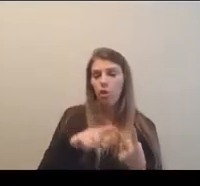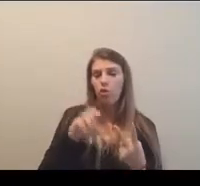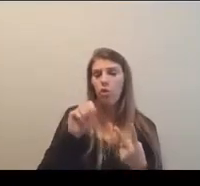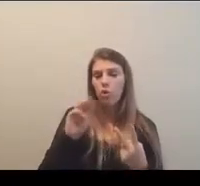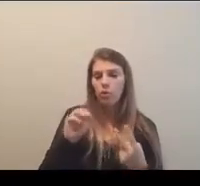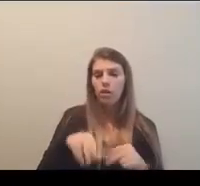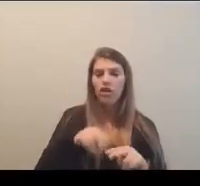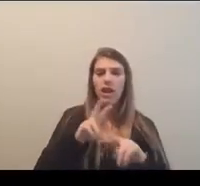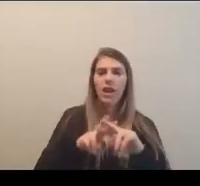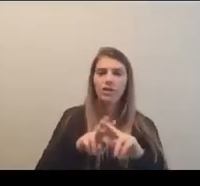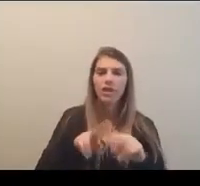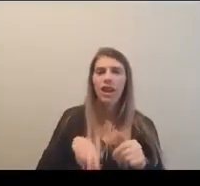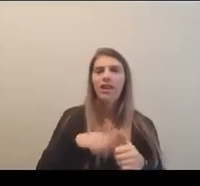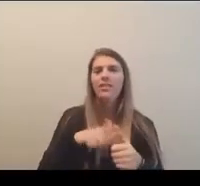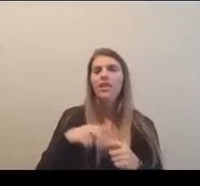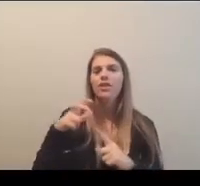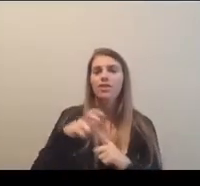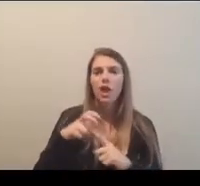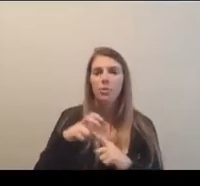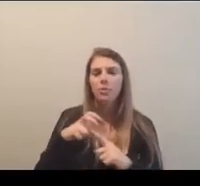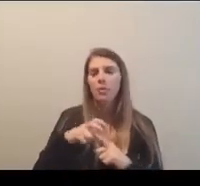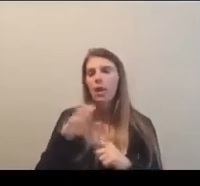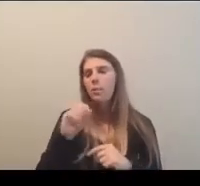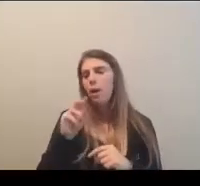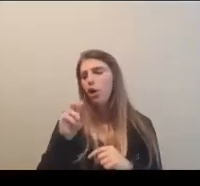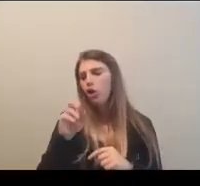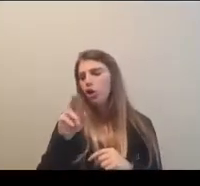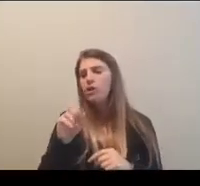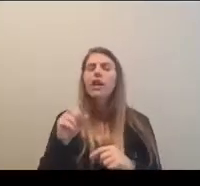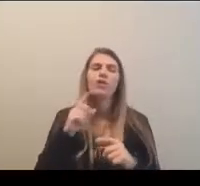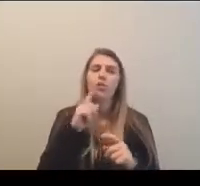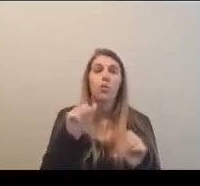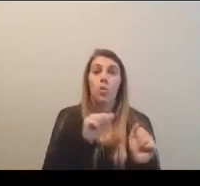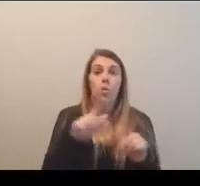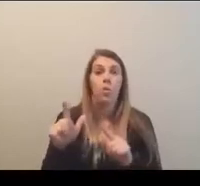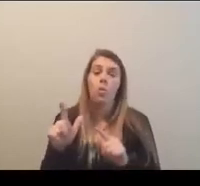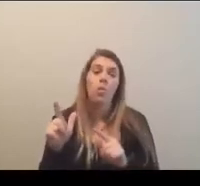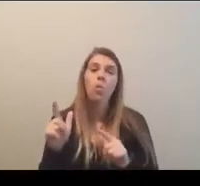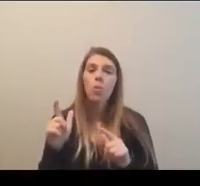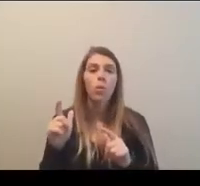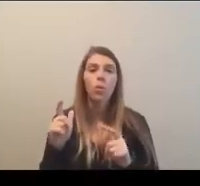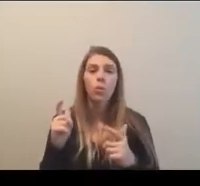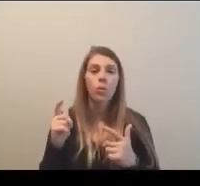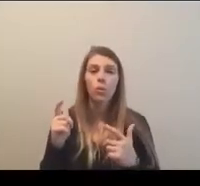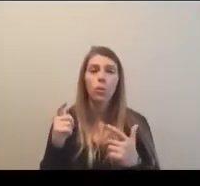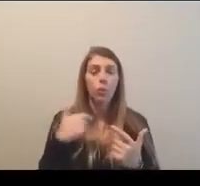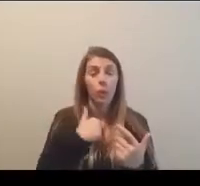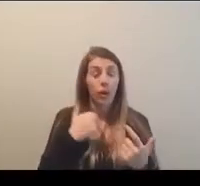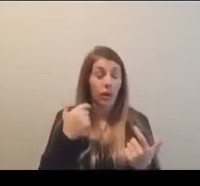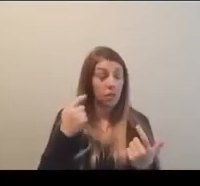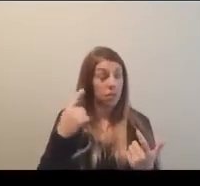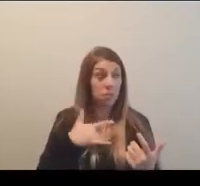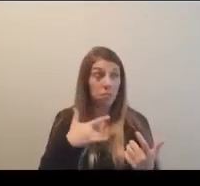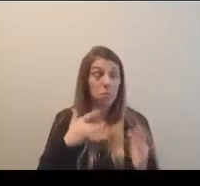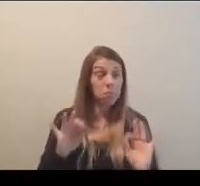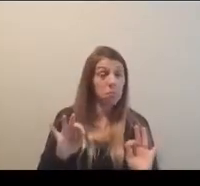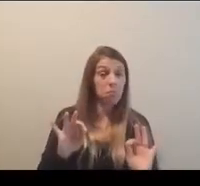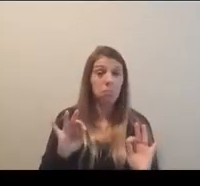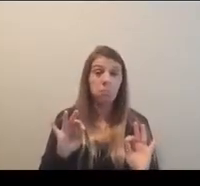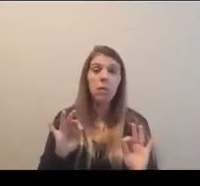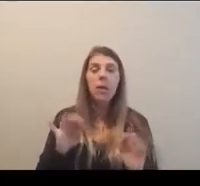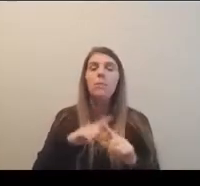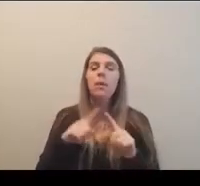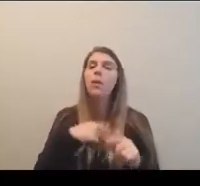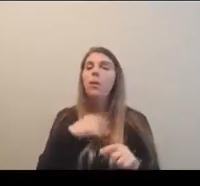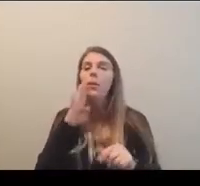hashtags, um, the championship monikers, all of those, those things were, um, we're, we think that we're in pretty good shape with those, but we're going to